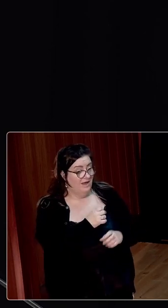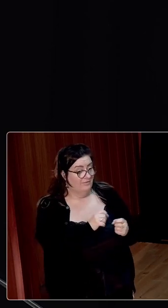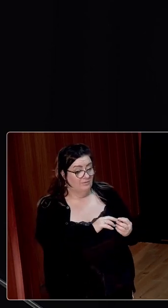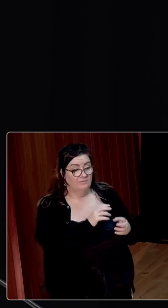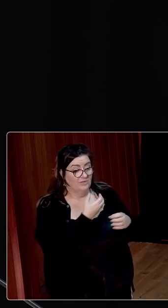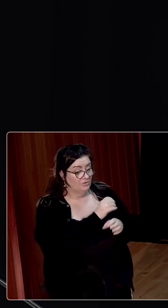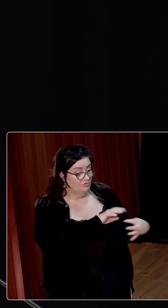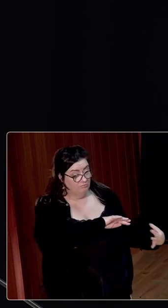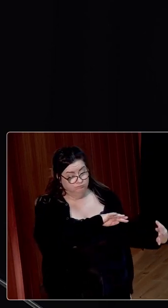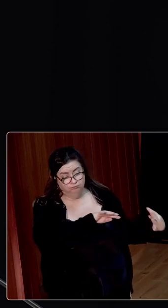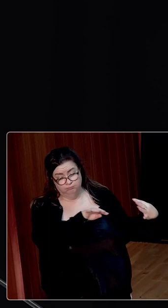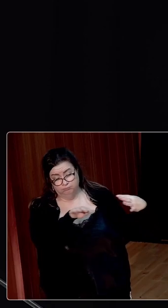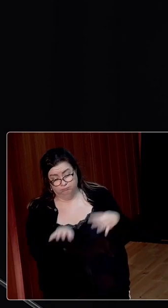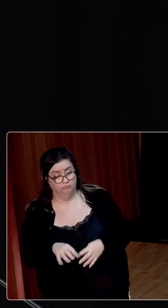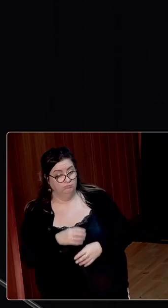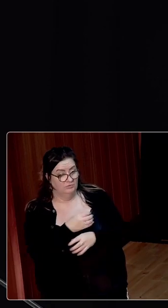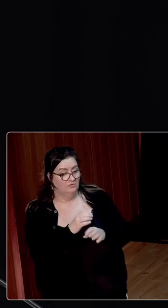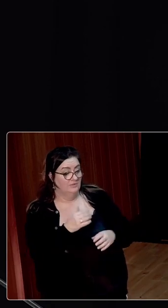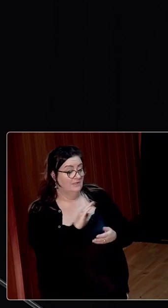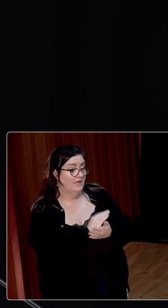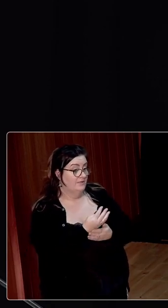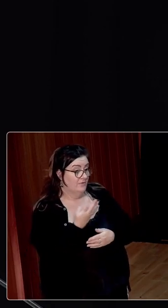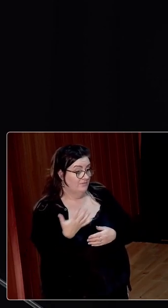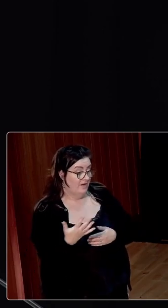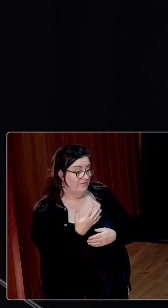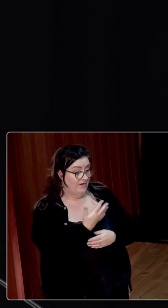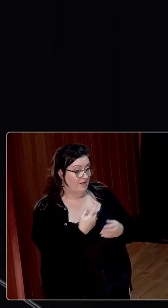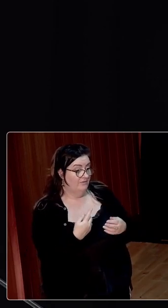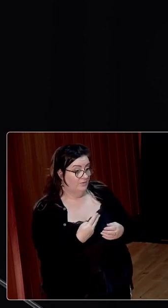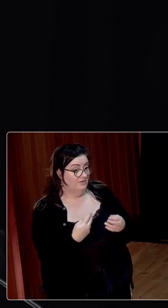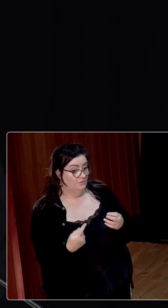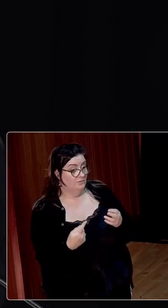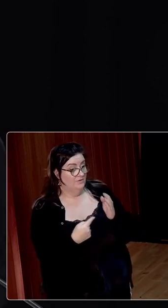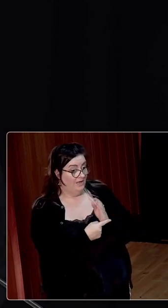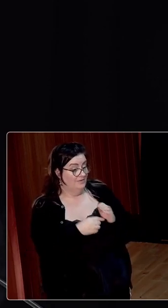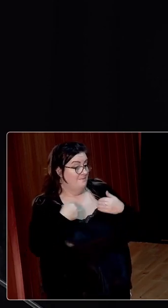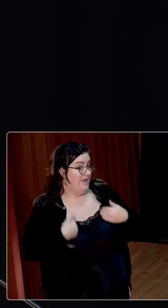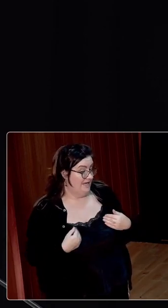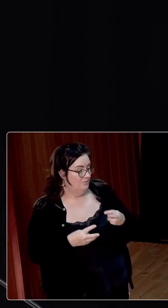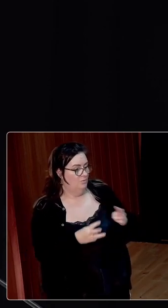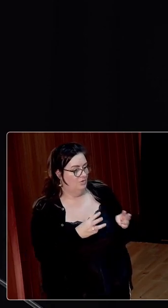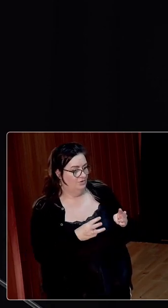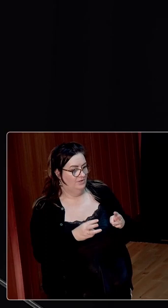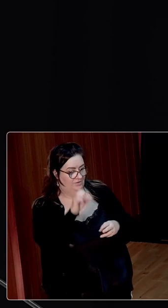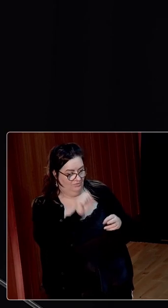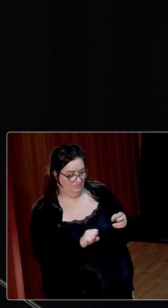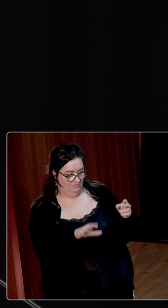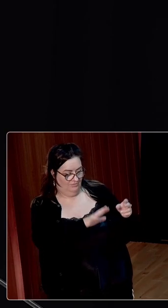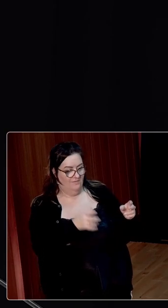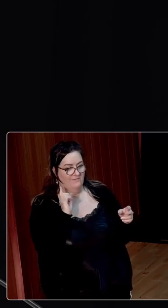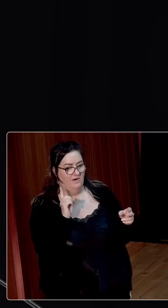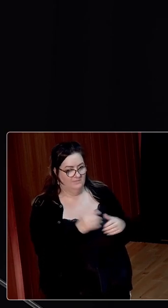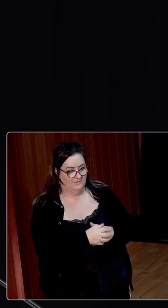from the countryside. In 1945, 522,000 men worked on Southern Irish farms.